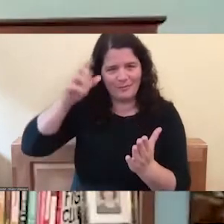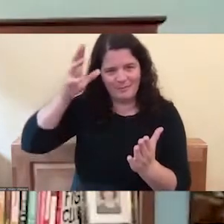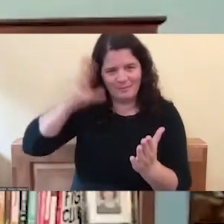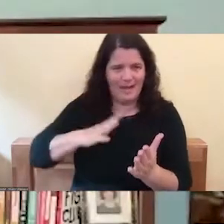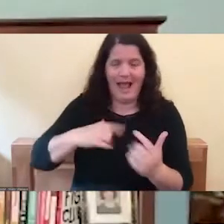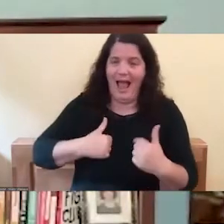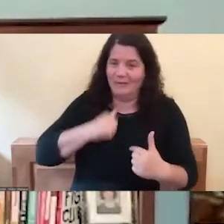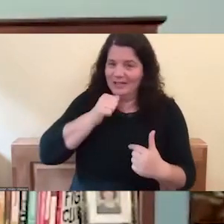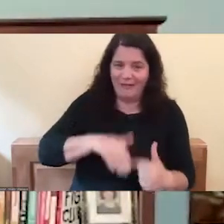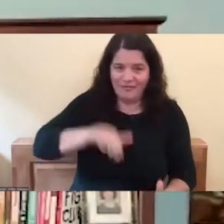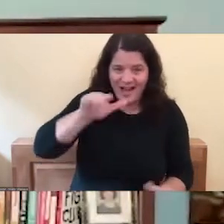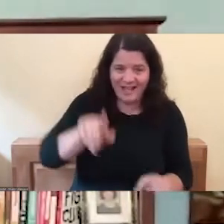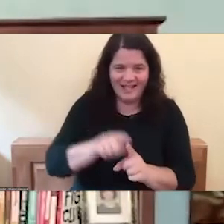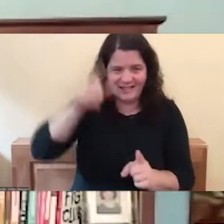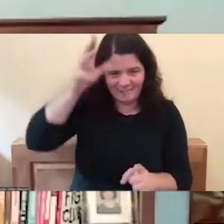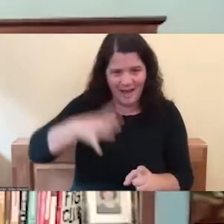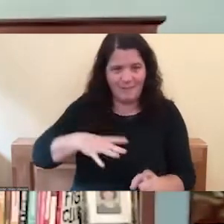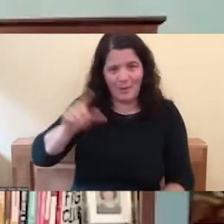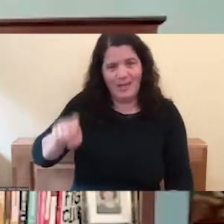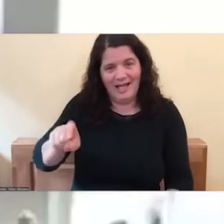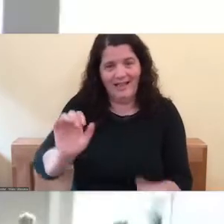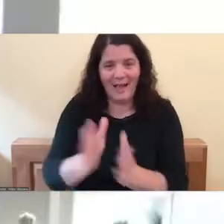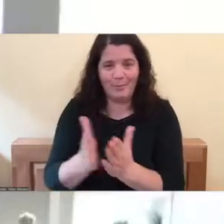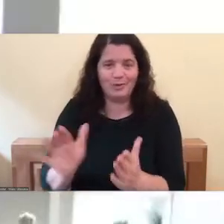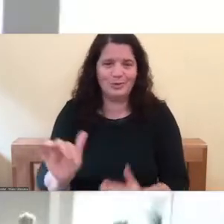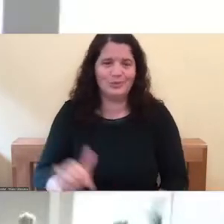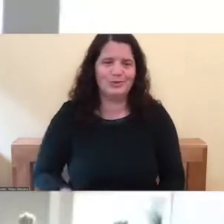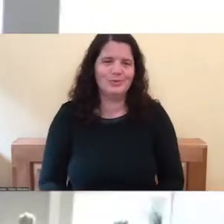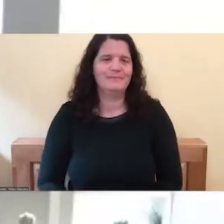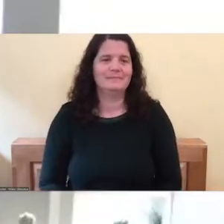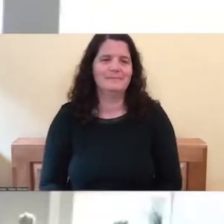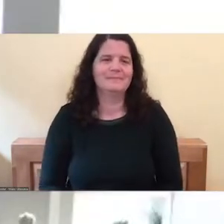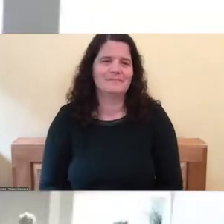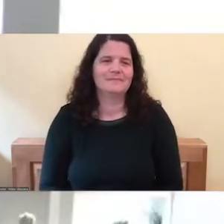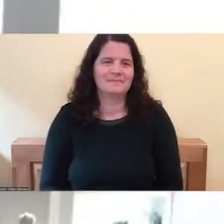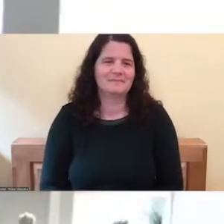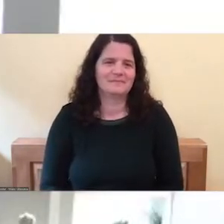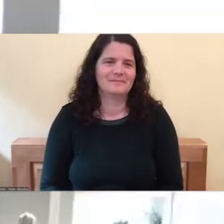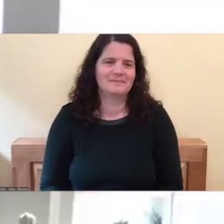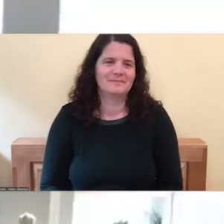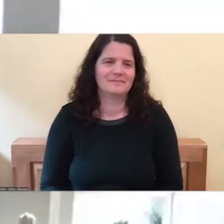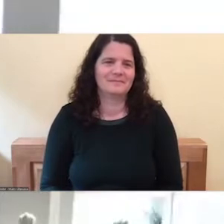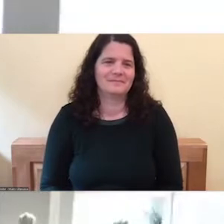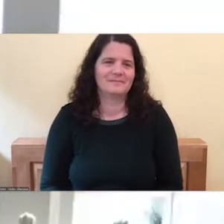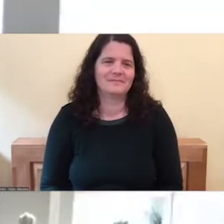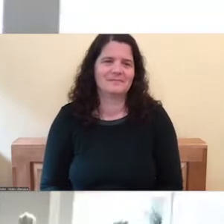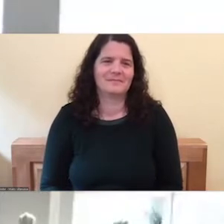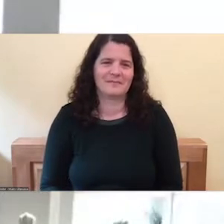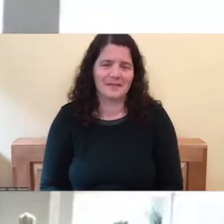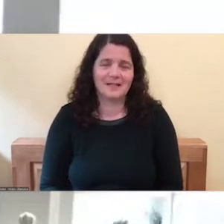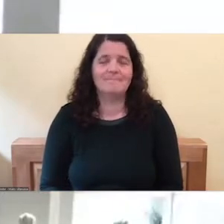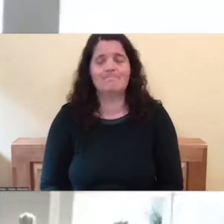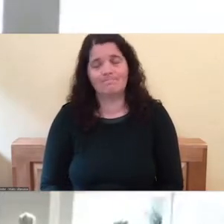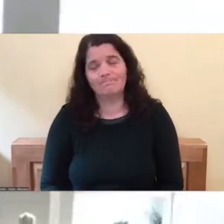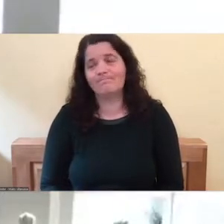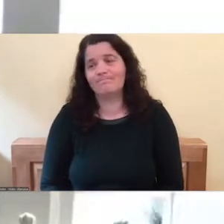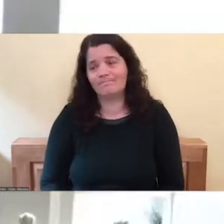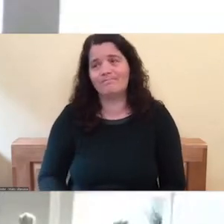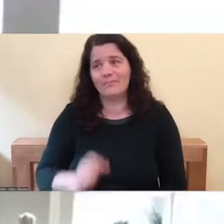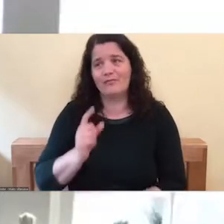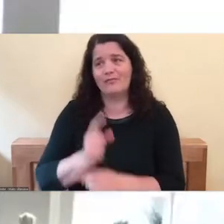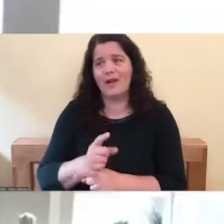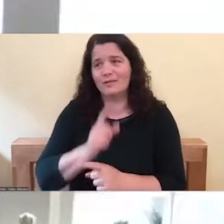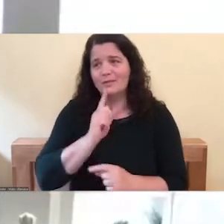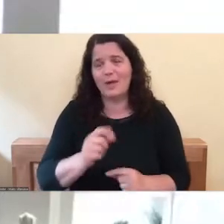but it needs to be written. Everyone needs both. Yes. Yeah. And that, that is great. I mean, women need it so